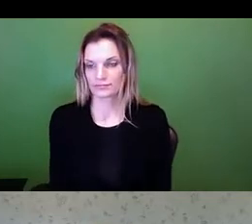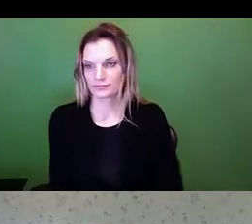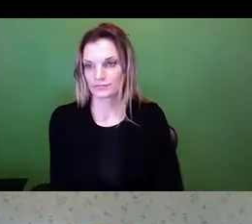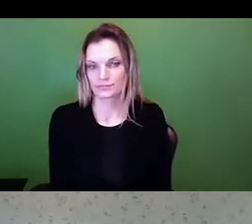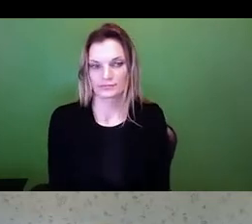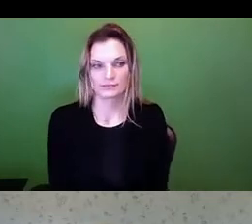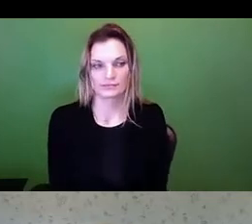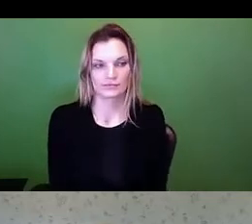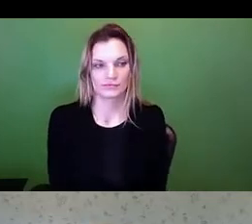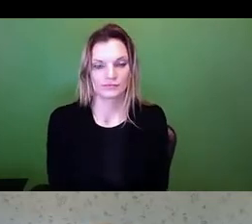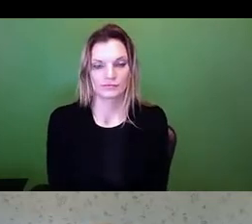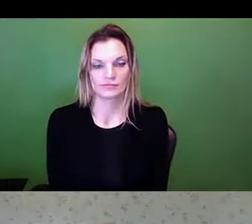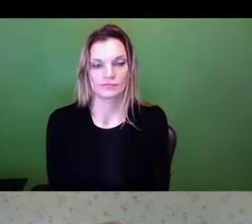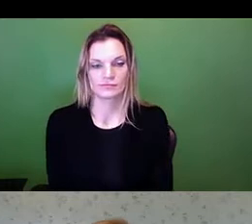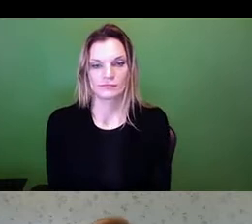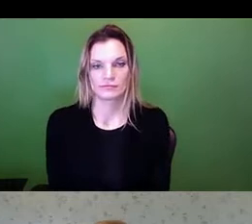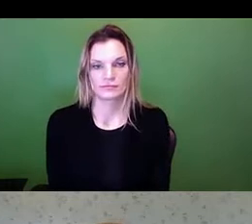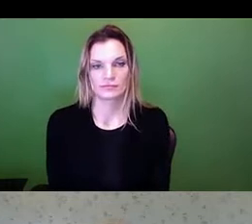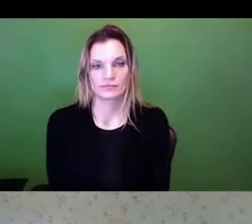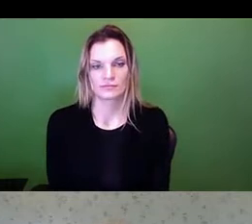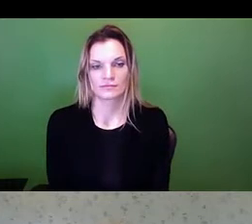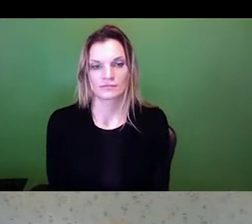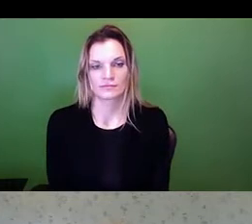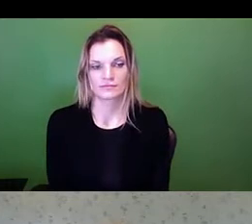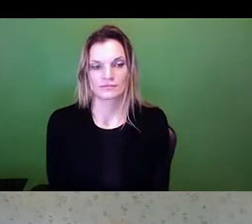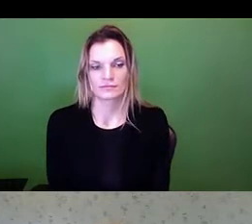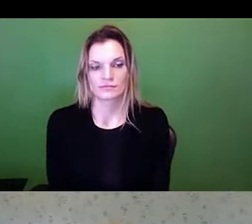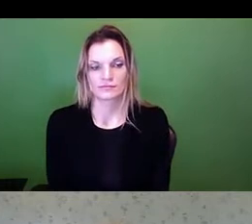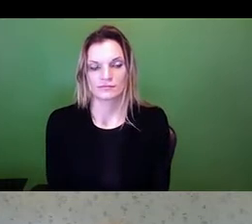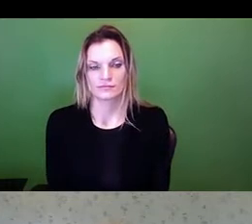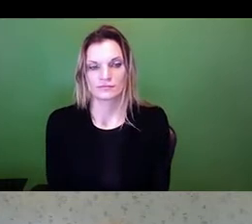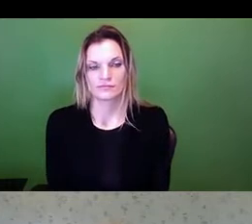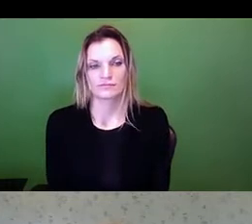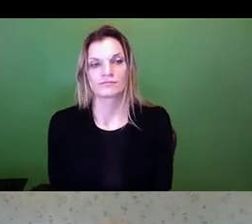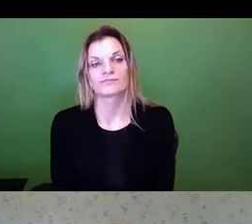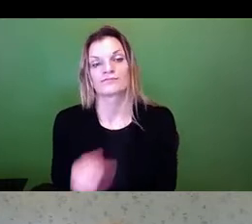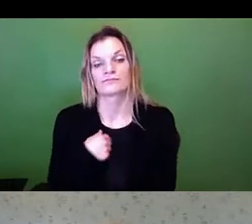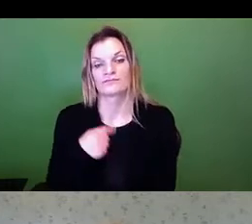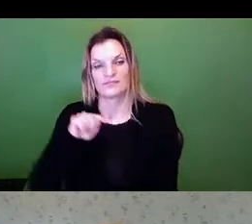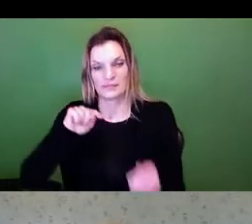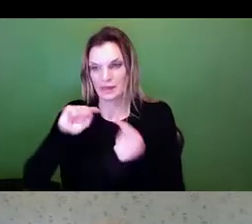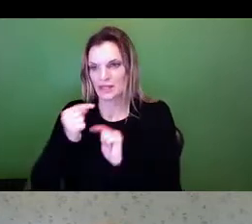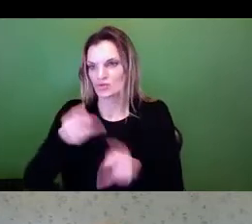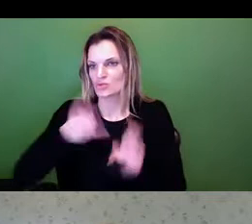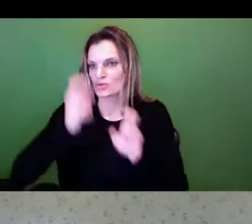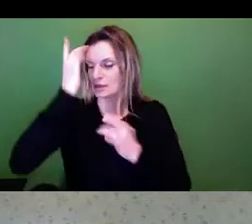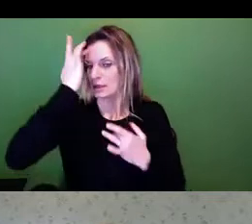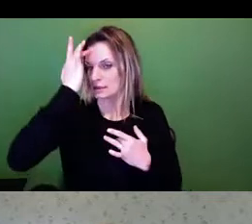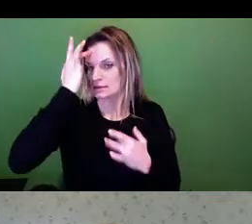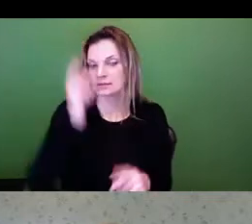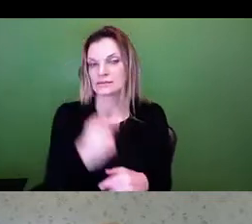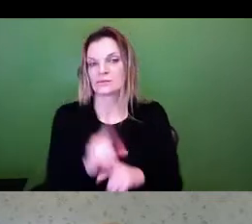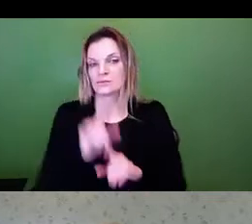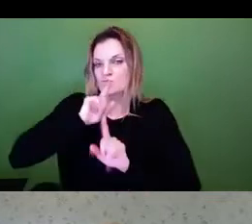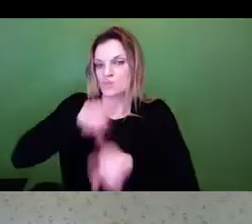Next there are injury and illness reporting and posting requirements. If you're not familiar with those